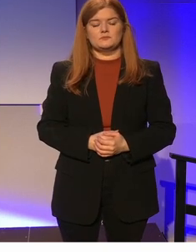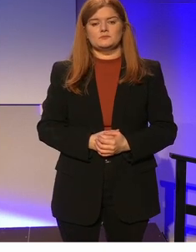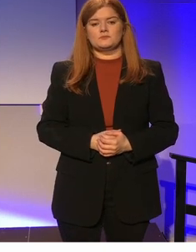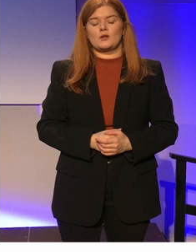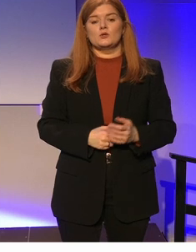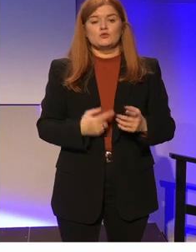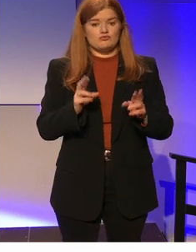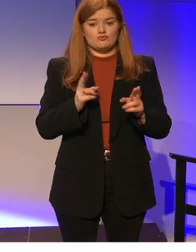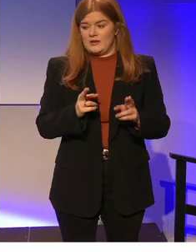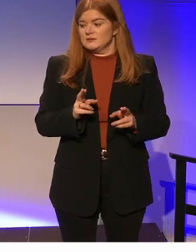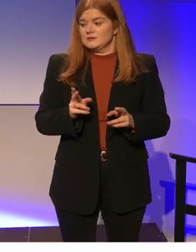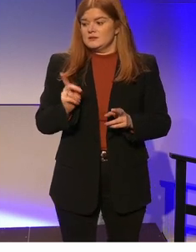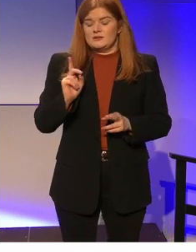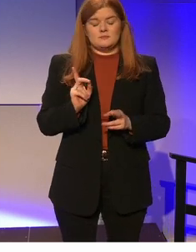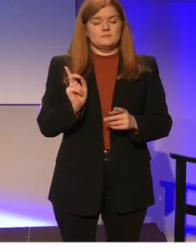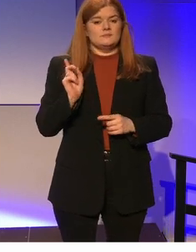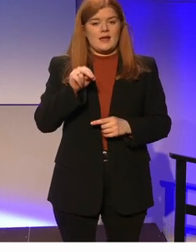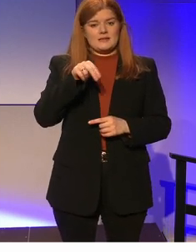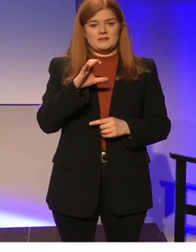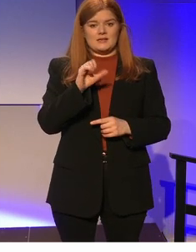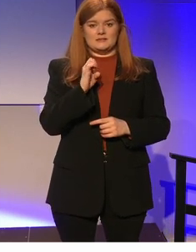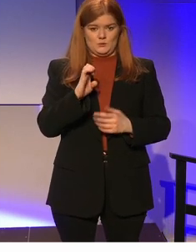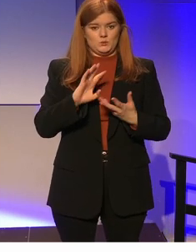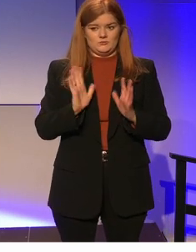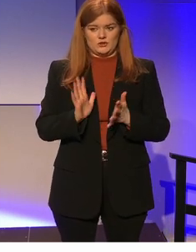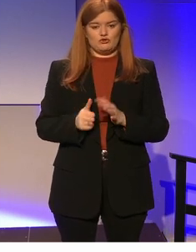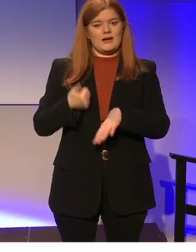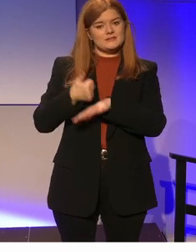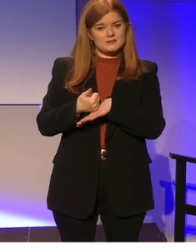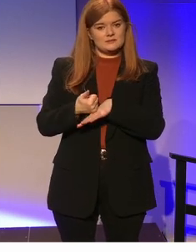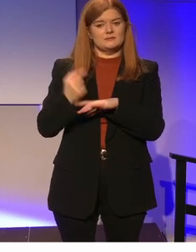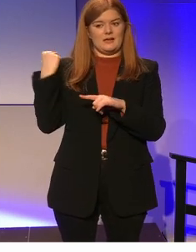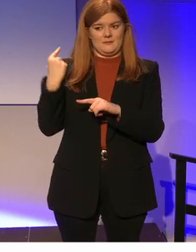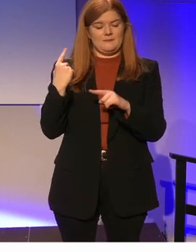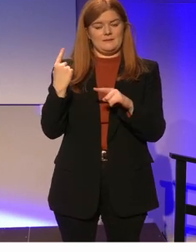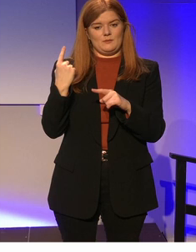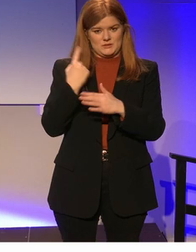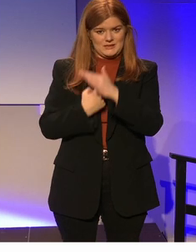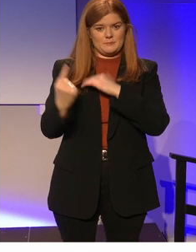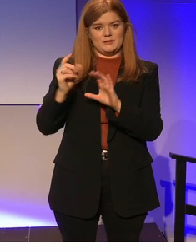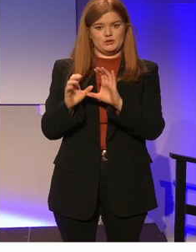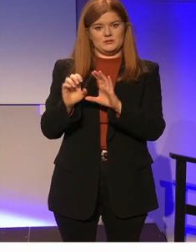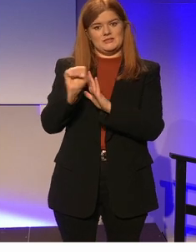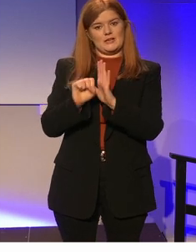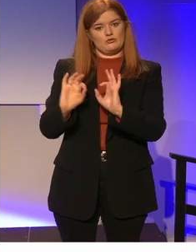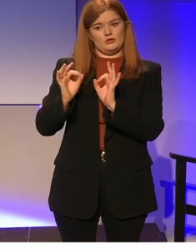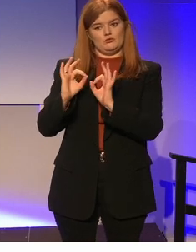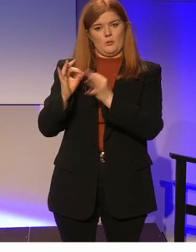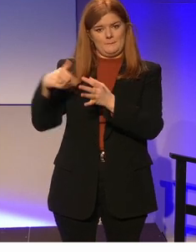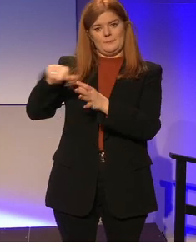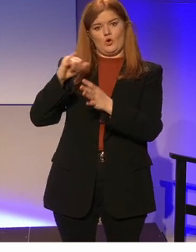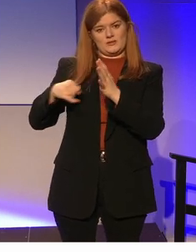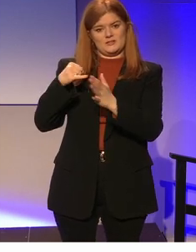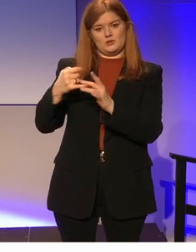again, against this background, the NCSE emerged and was established as an independent statutory body, as I said, in